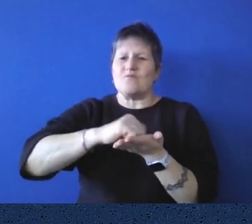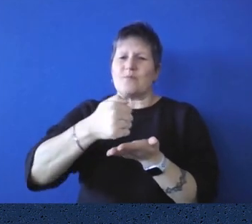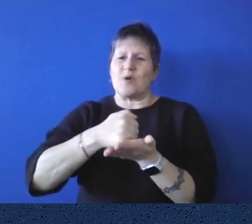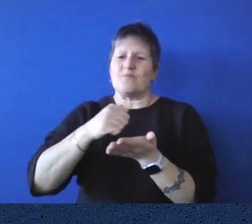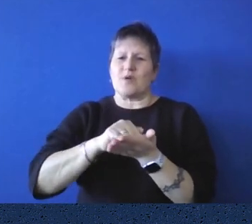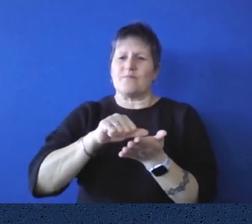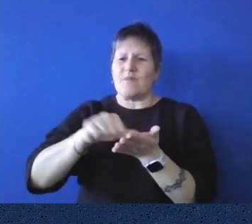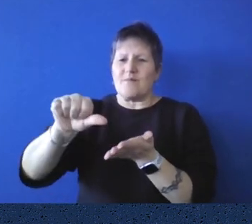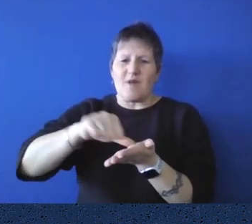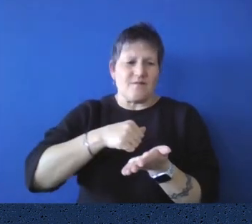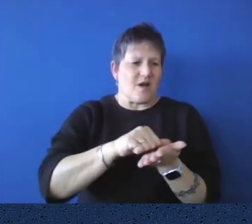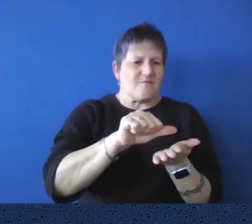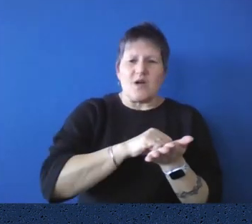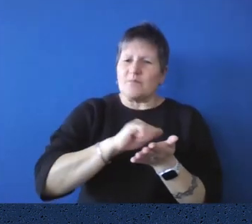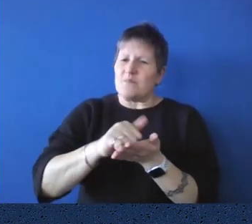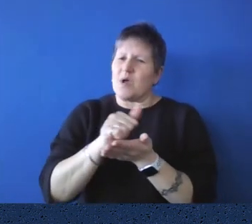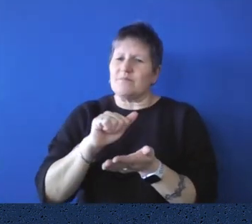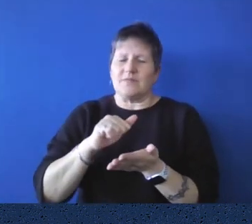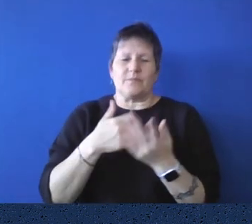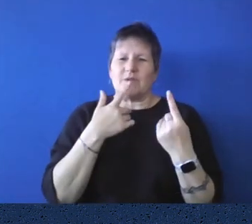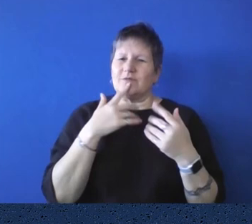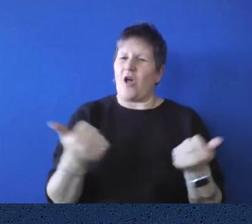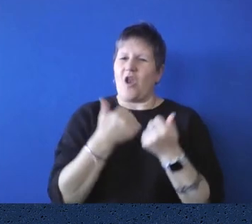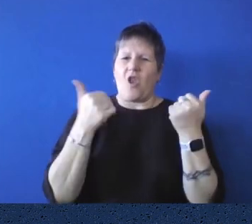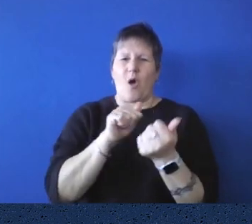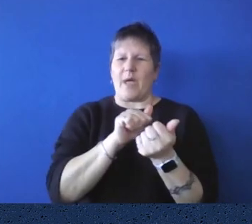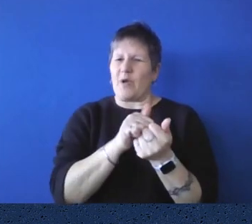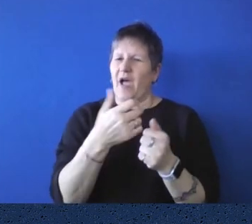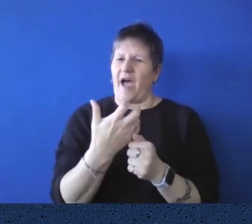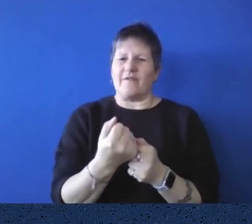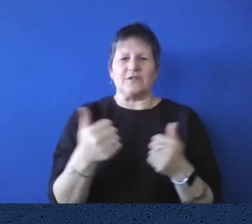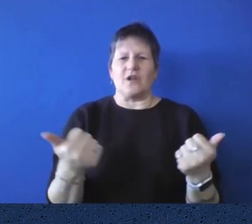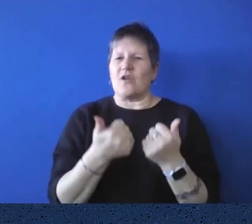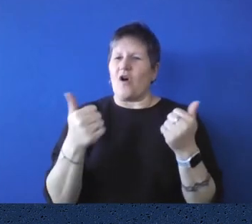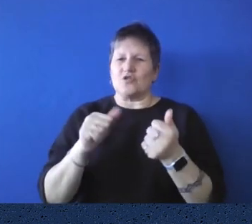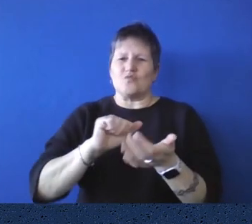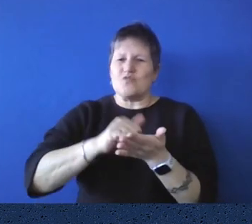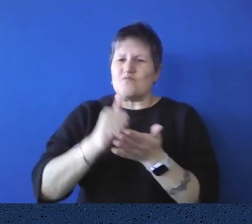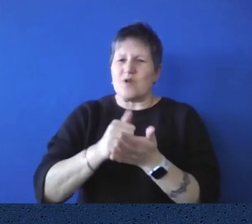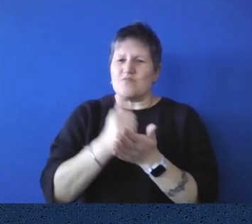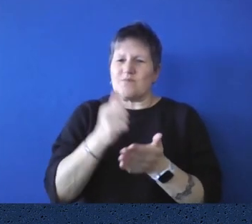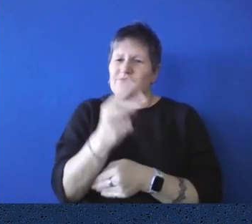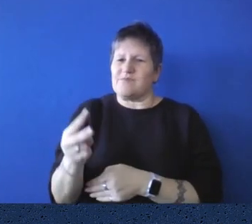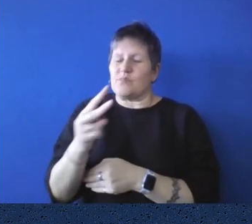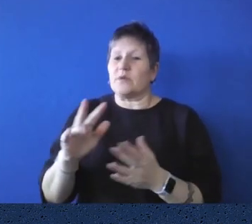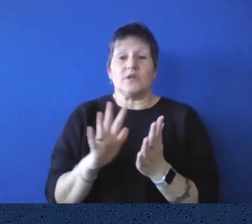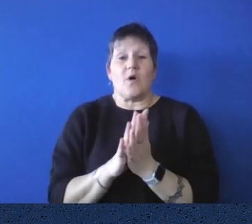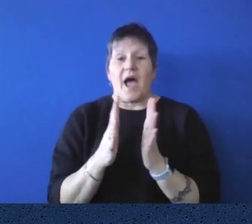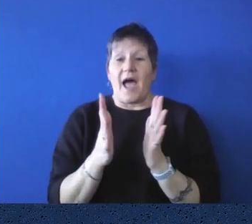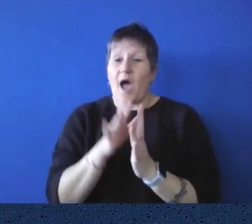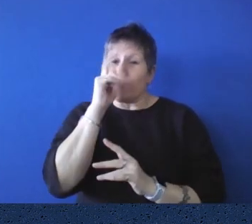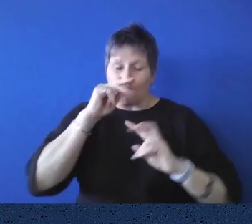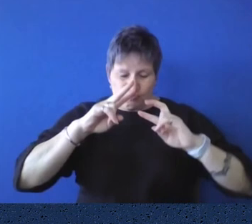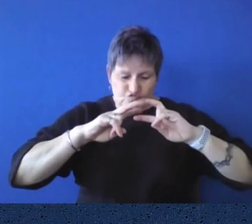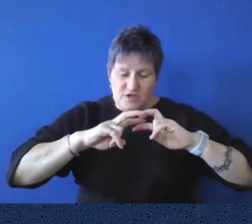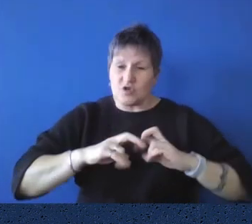fairly limited. Um, so the way that people researched information was using, uh,